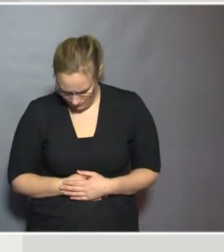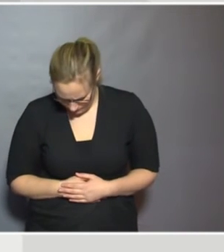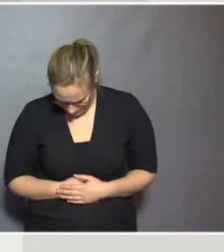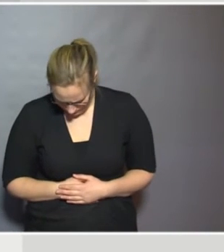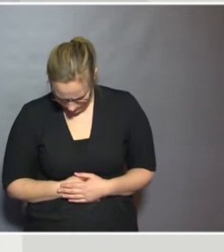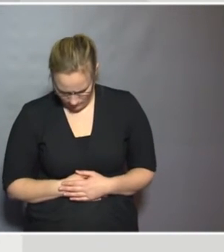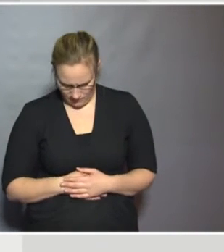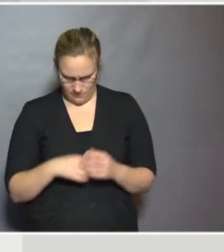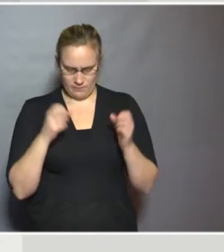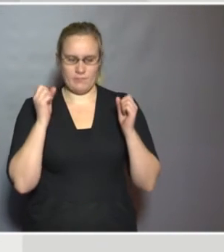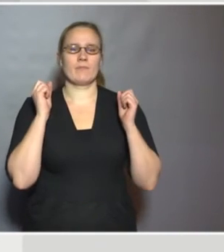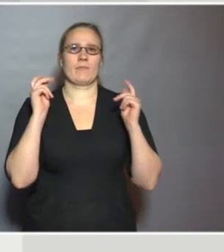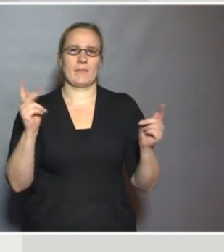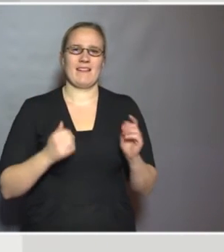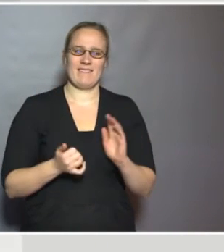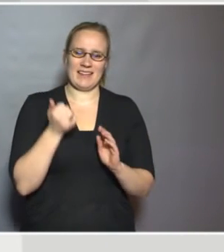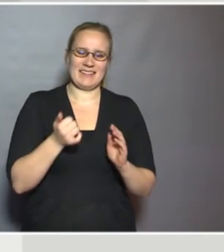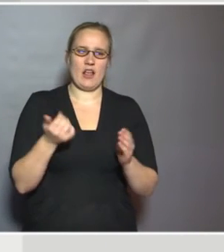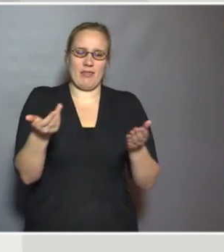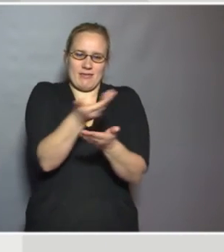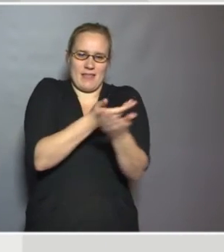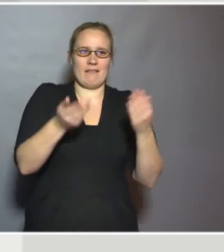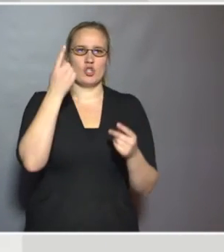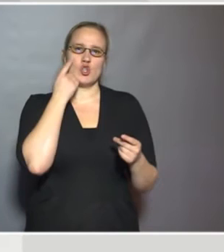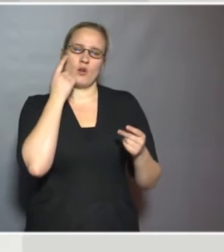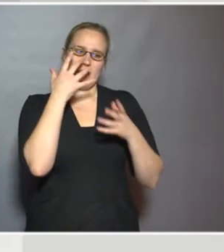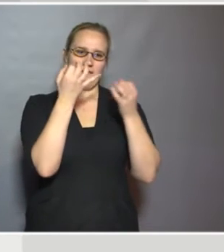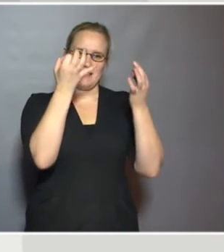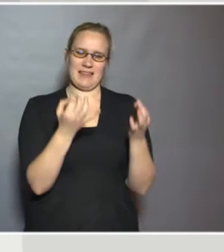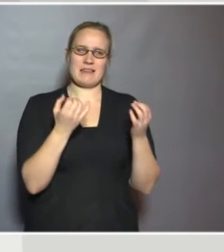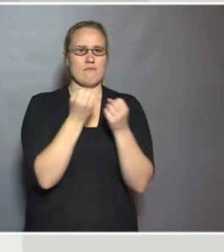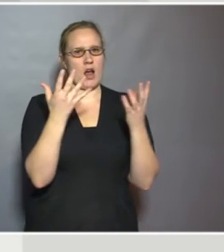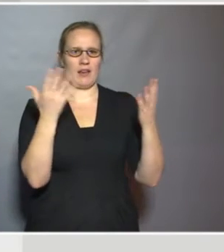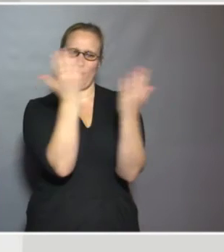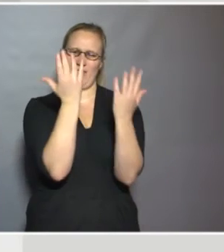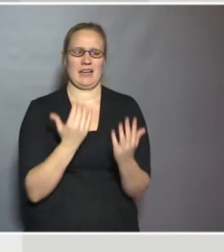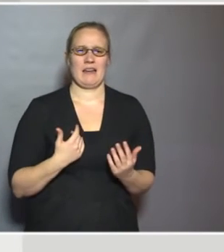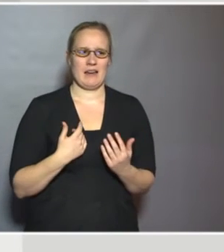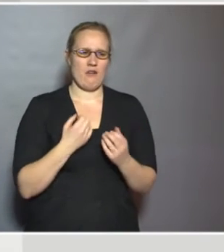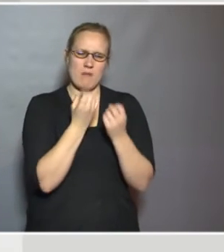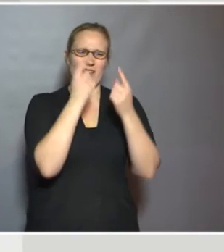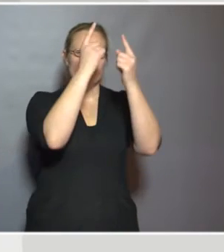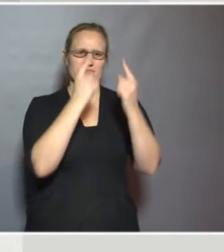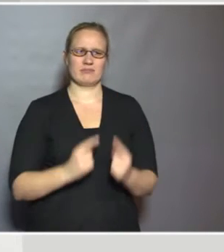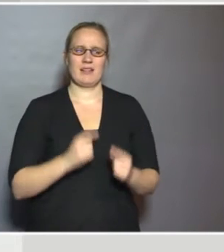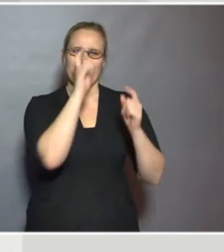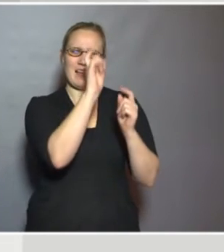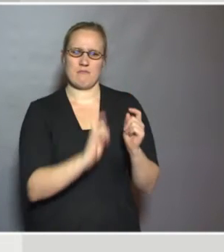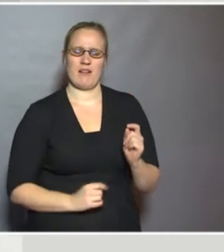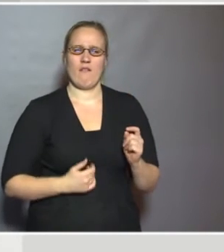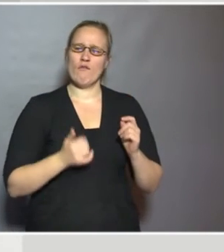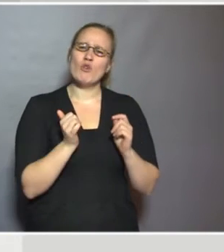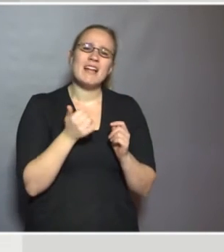So, the importance of shared understandings. So, Lots of confusions around lots of terms. Why is it so